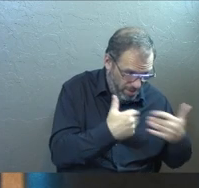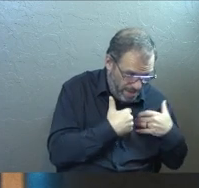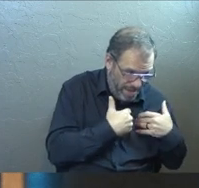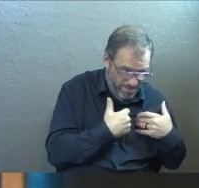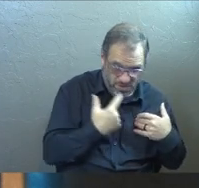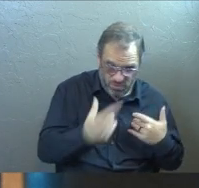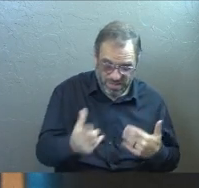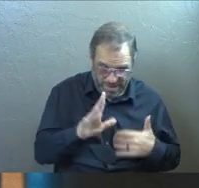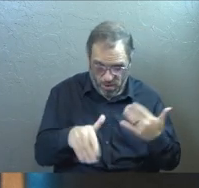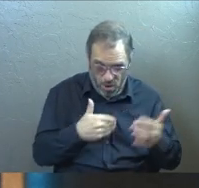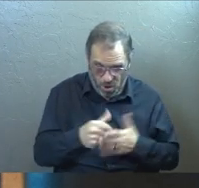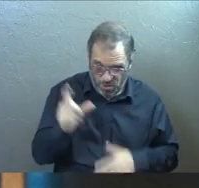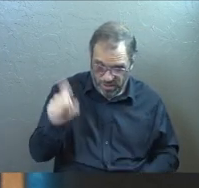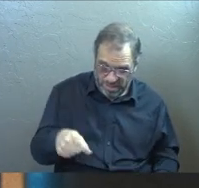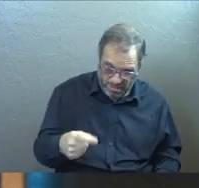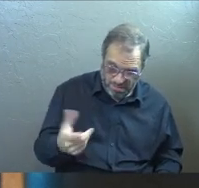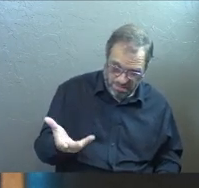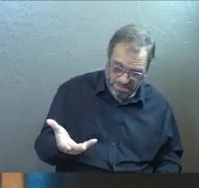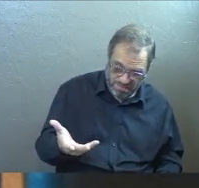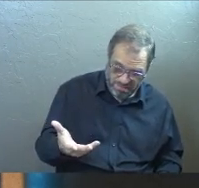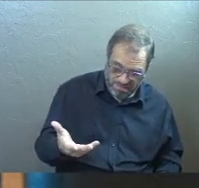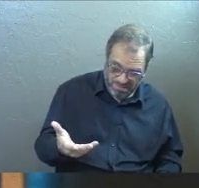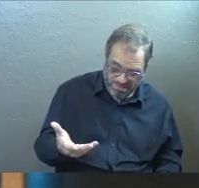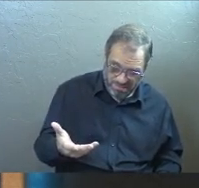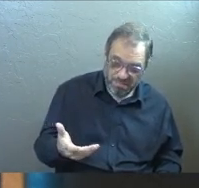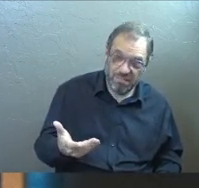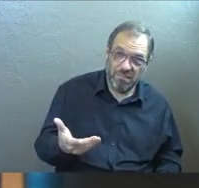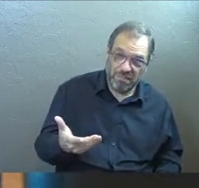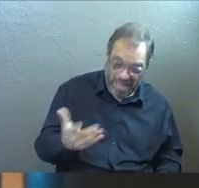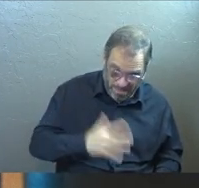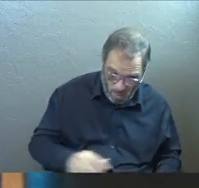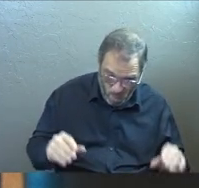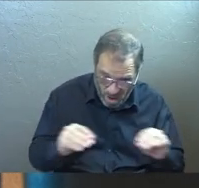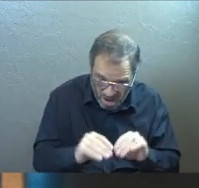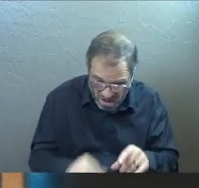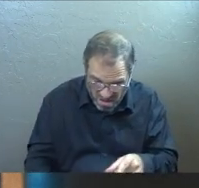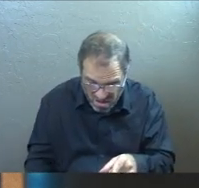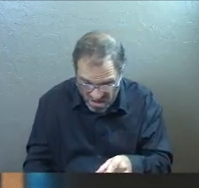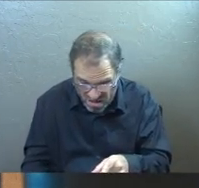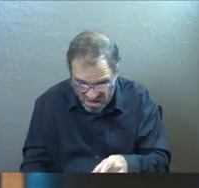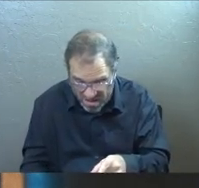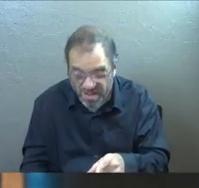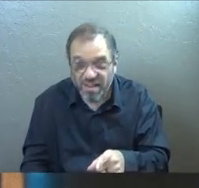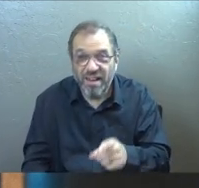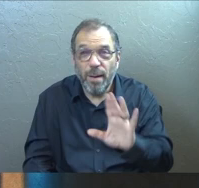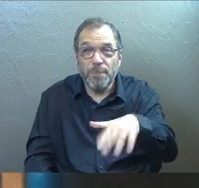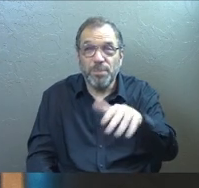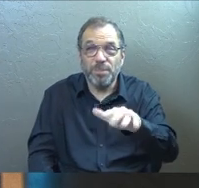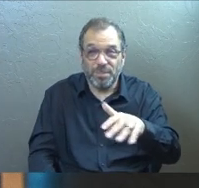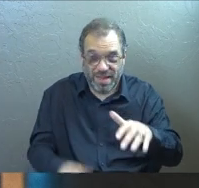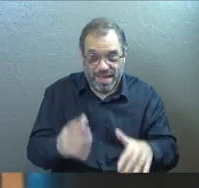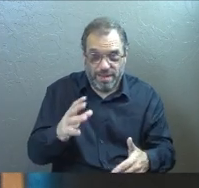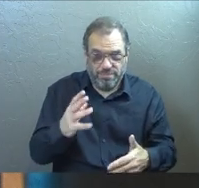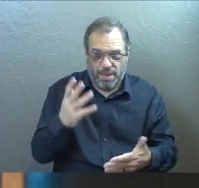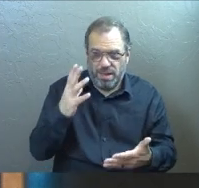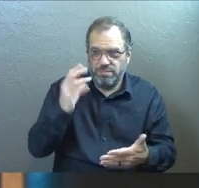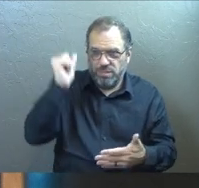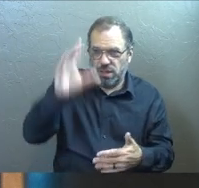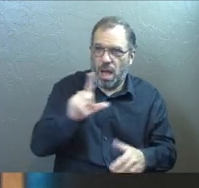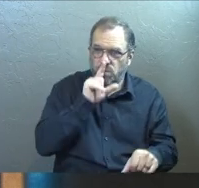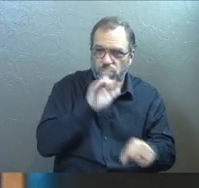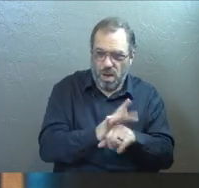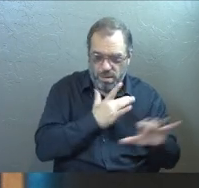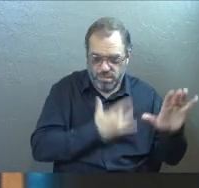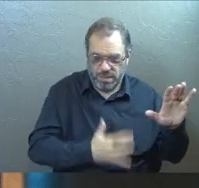Paul. And you say, have all that you need and more. So it sure looks like God guarantees